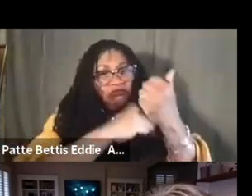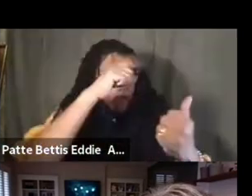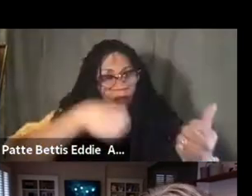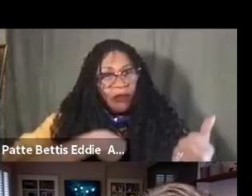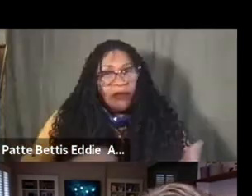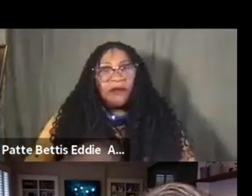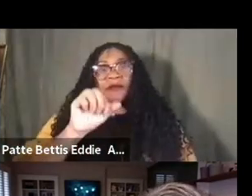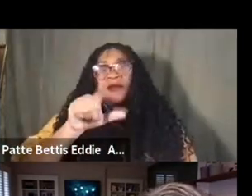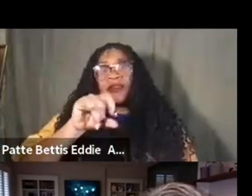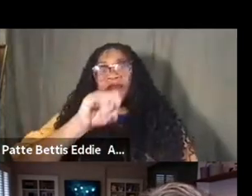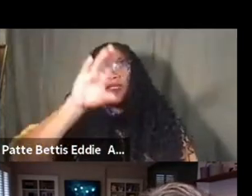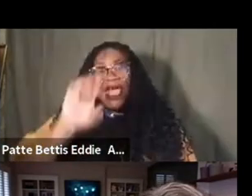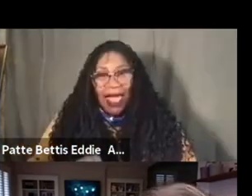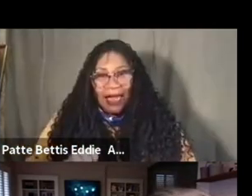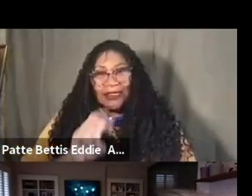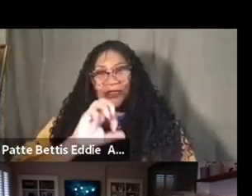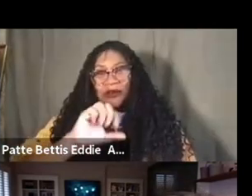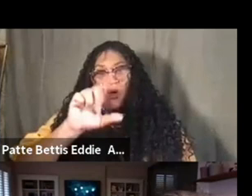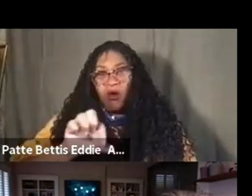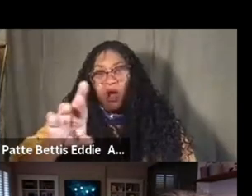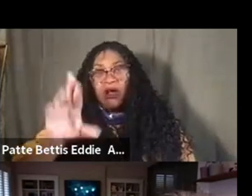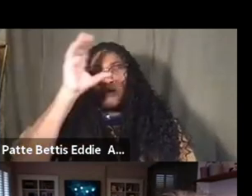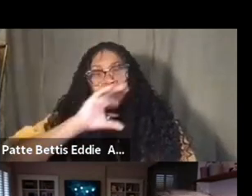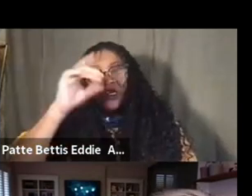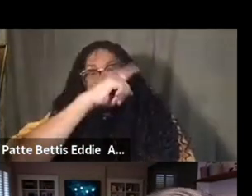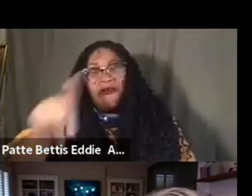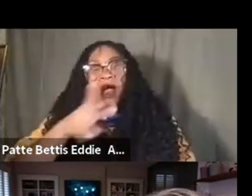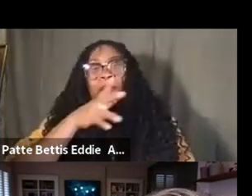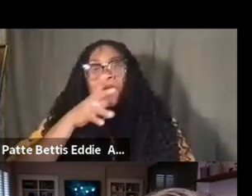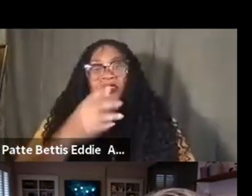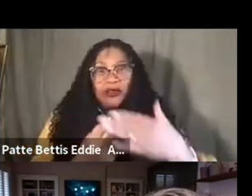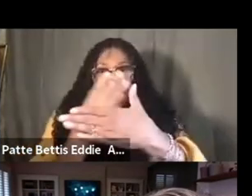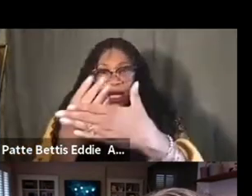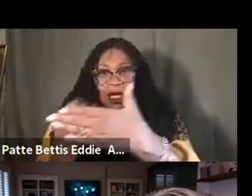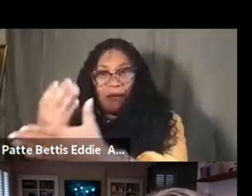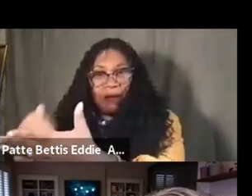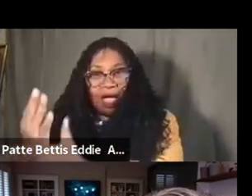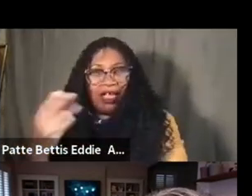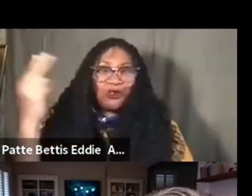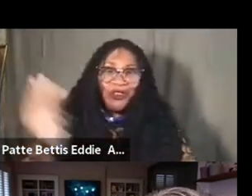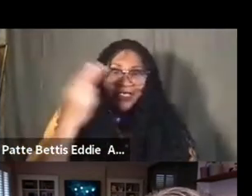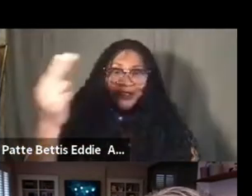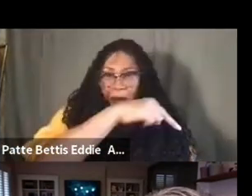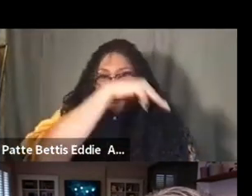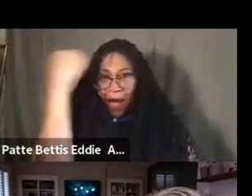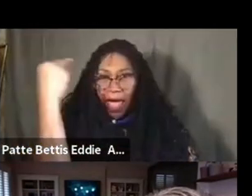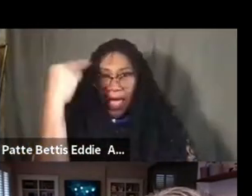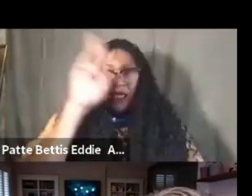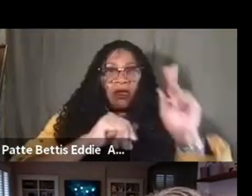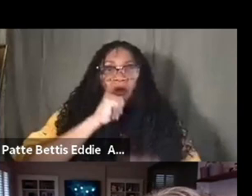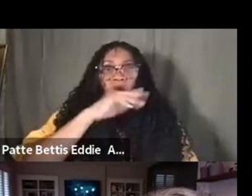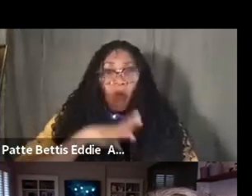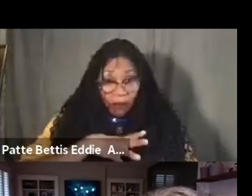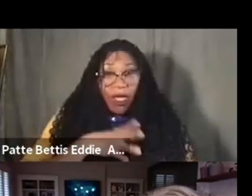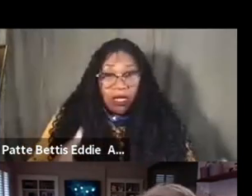Alice Walker's In Search of Our Mother's Gardens, both the collection as well as the essay itself, you know, so the histories of Black women, you know, making something out of